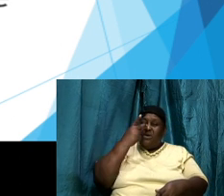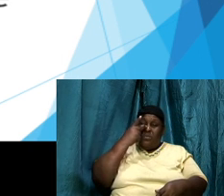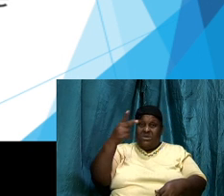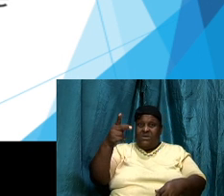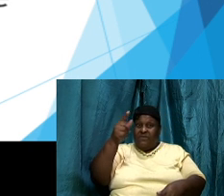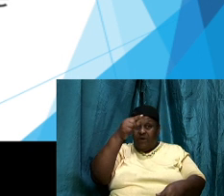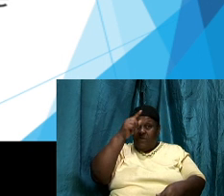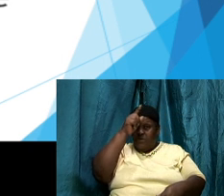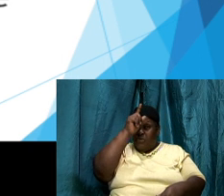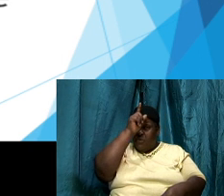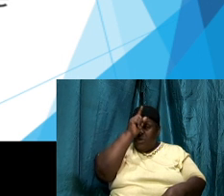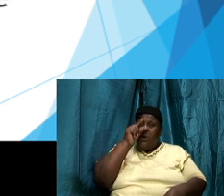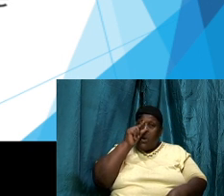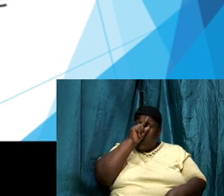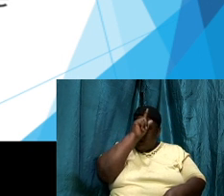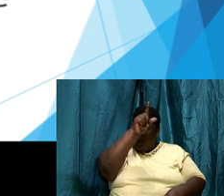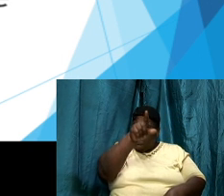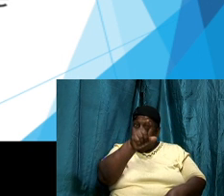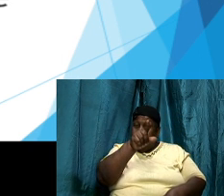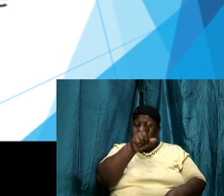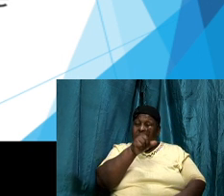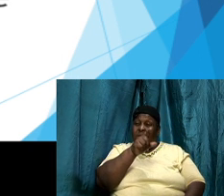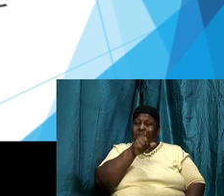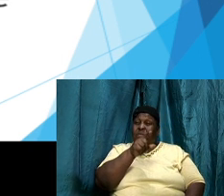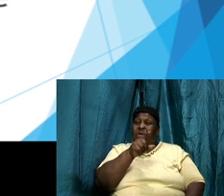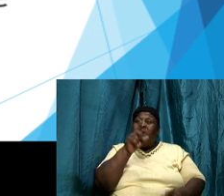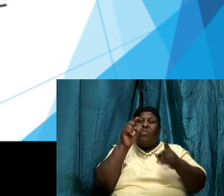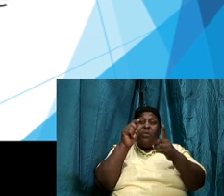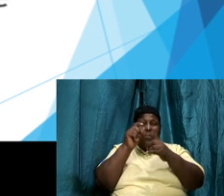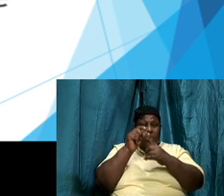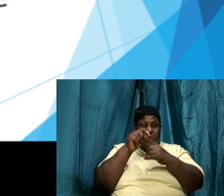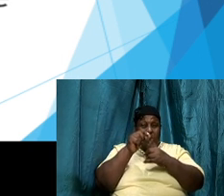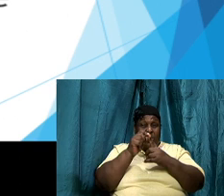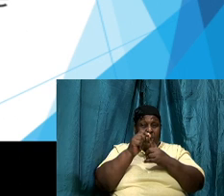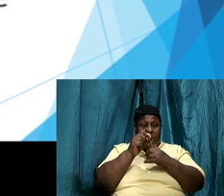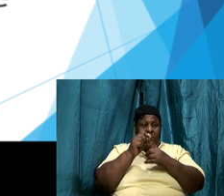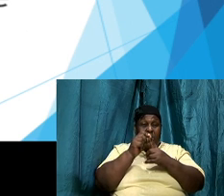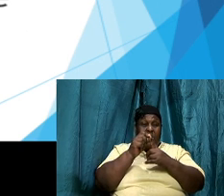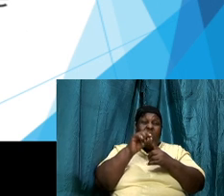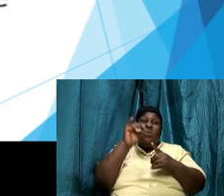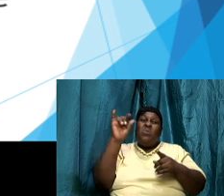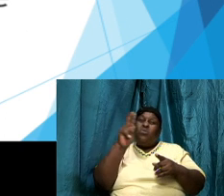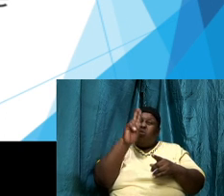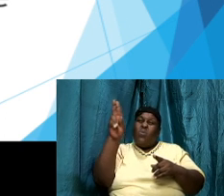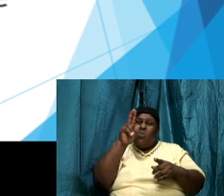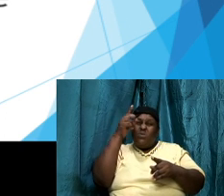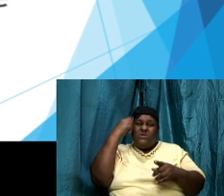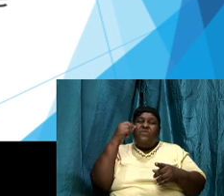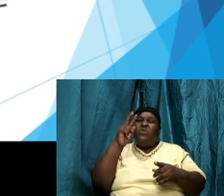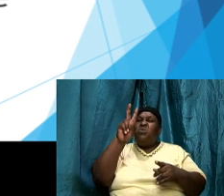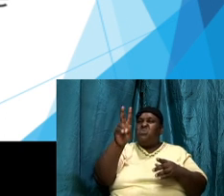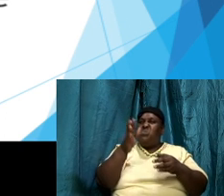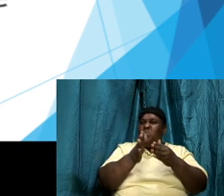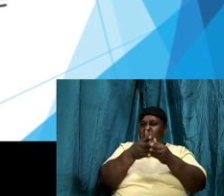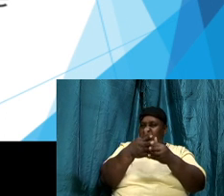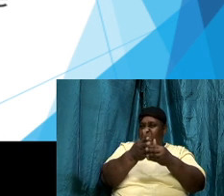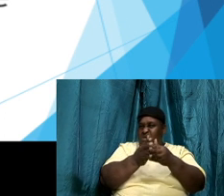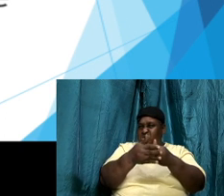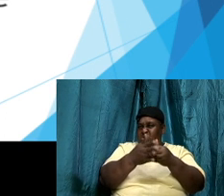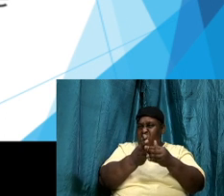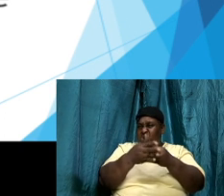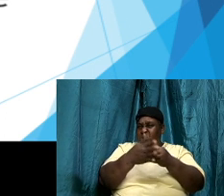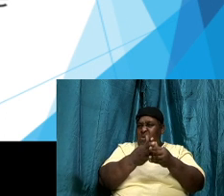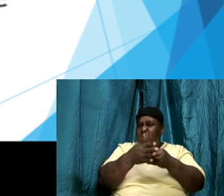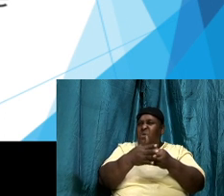a short while ago that the word that was used for two edged yes was